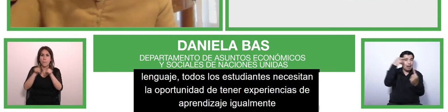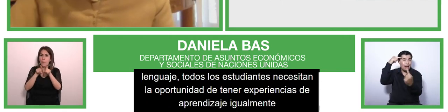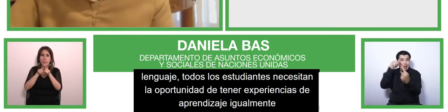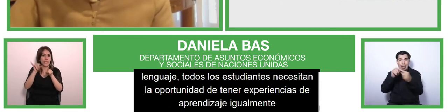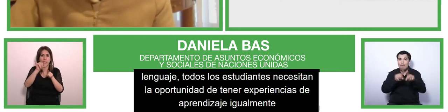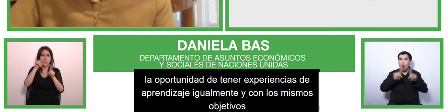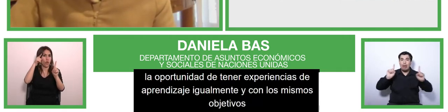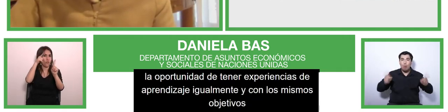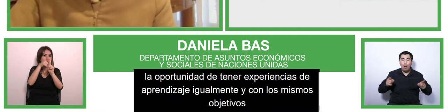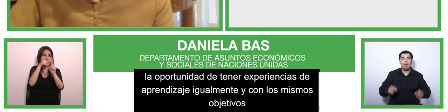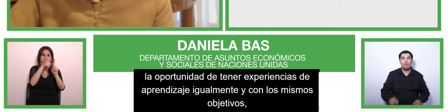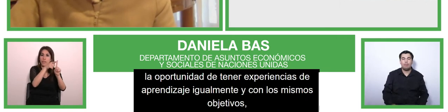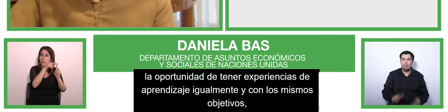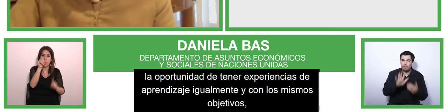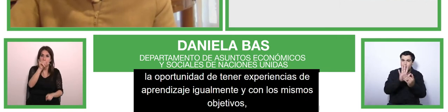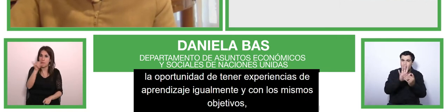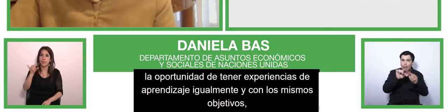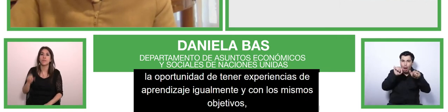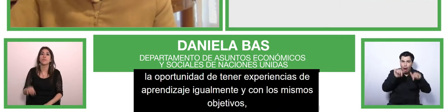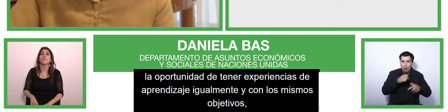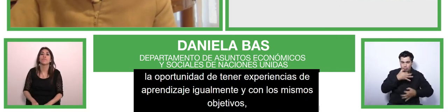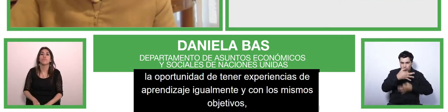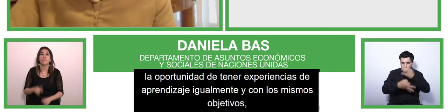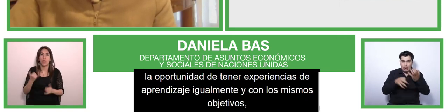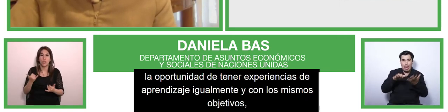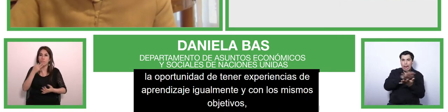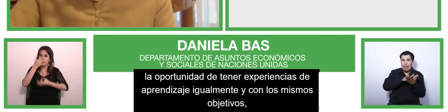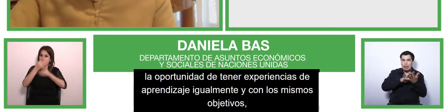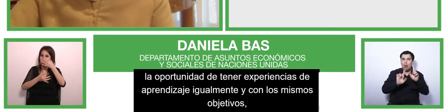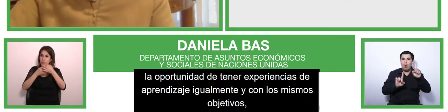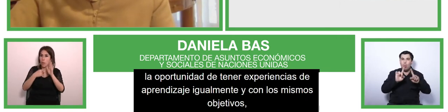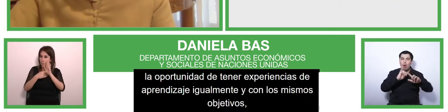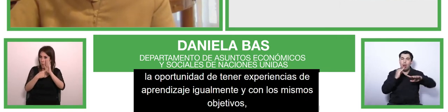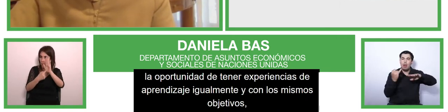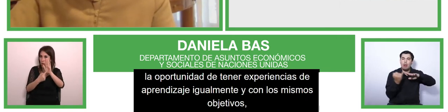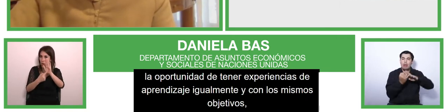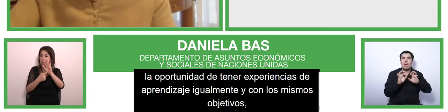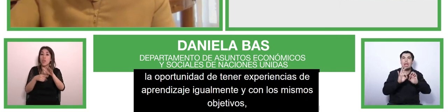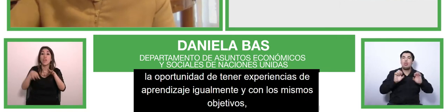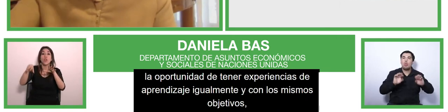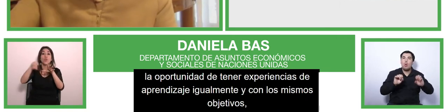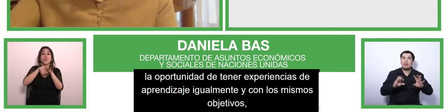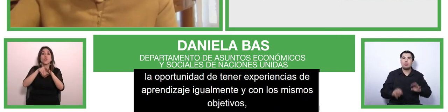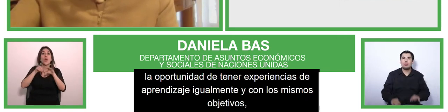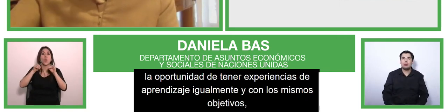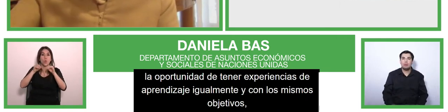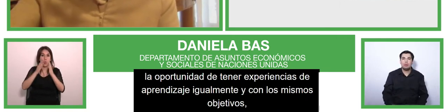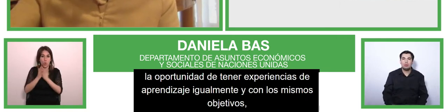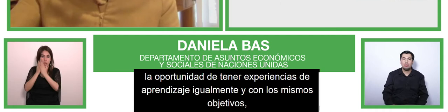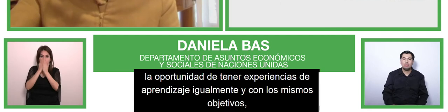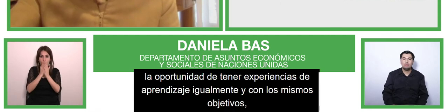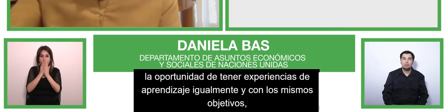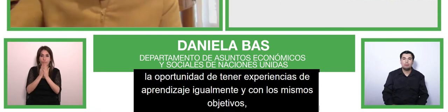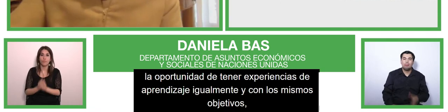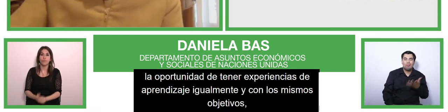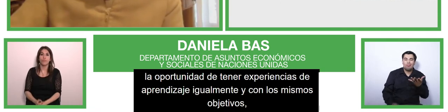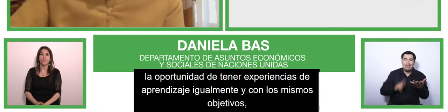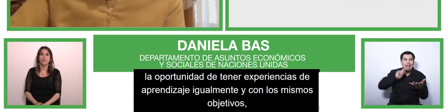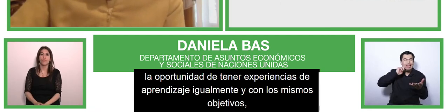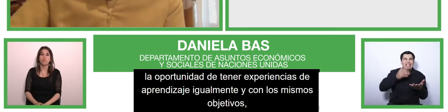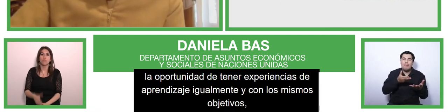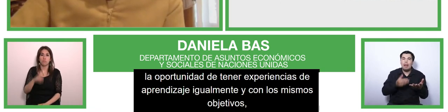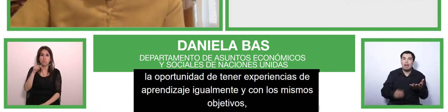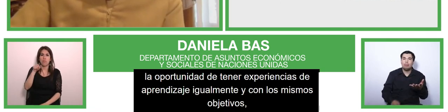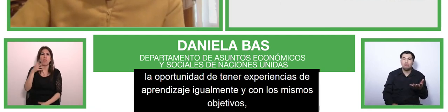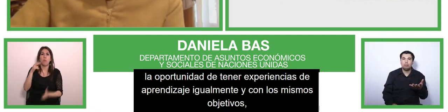examples of inclusive education inclusive education in practice what is that sport education